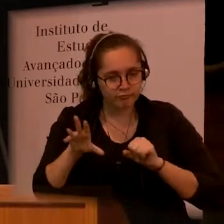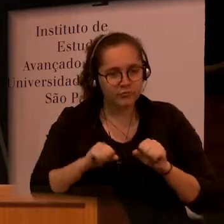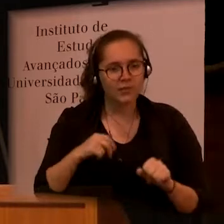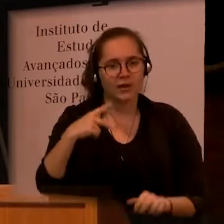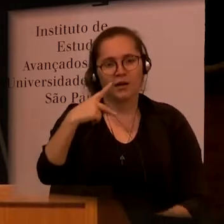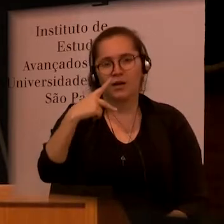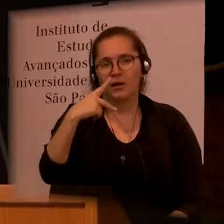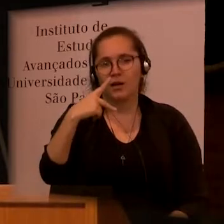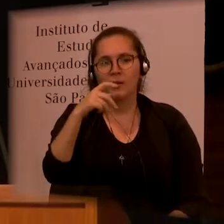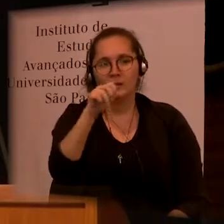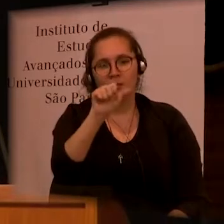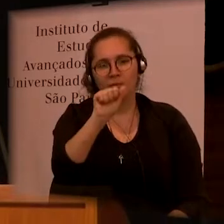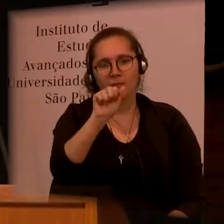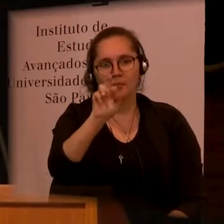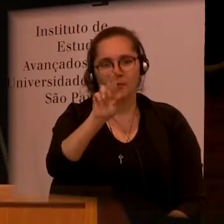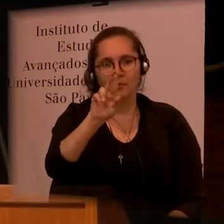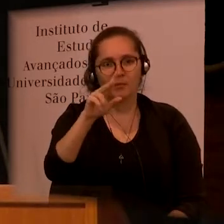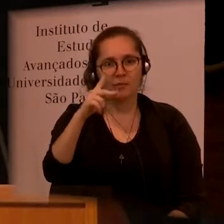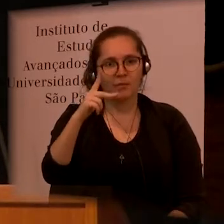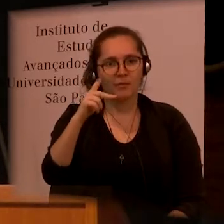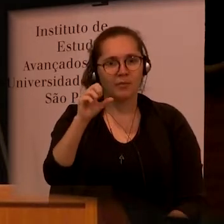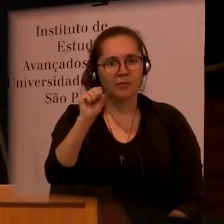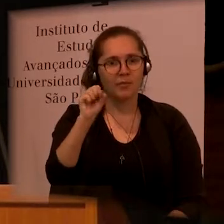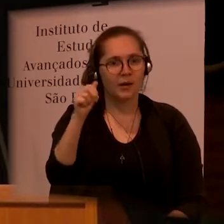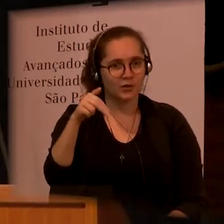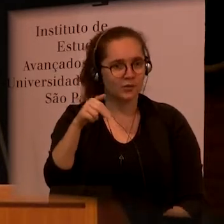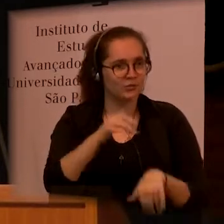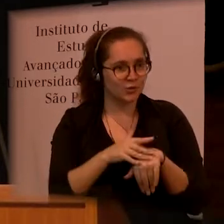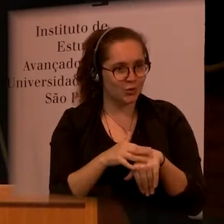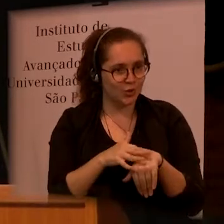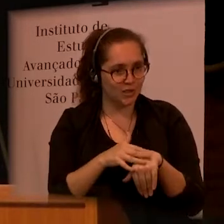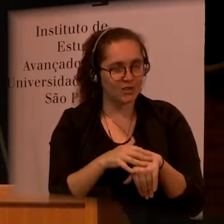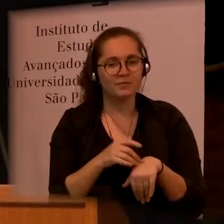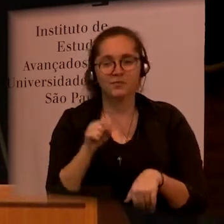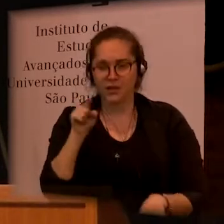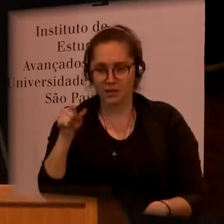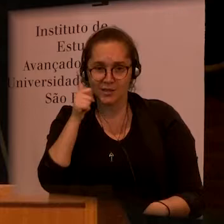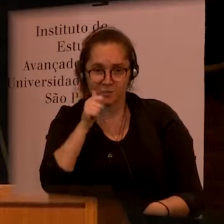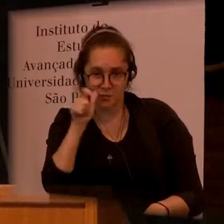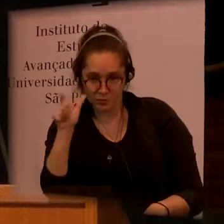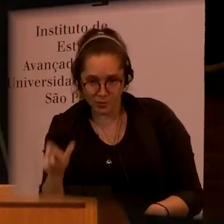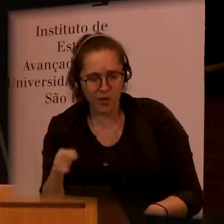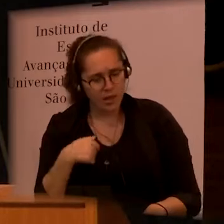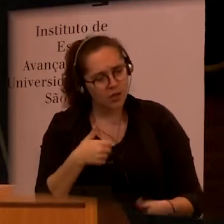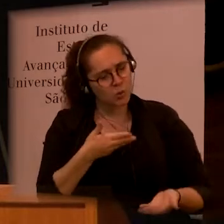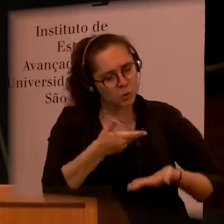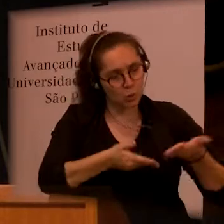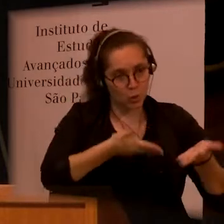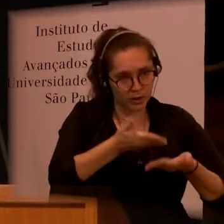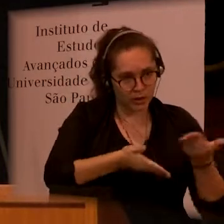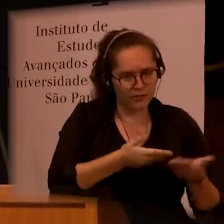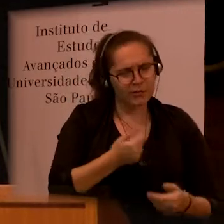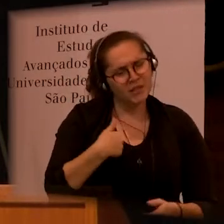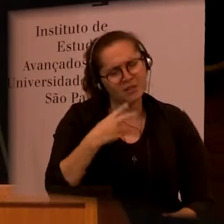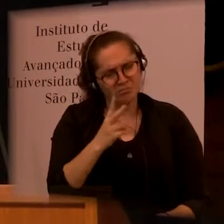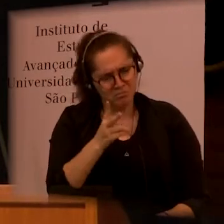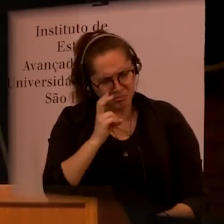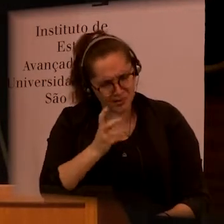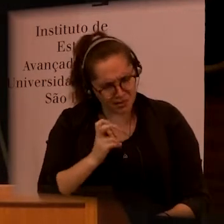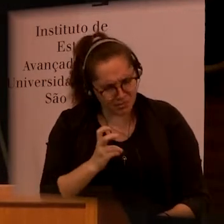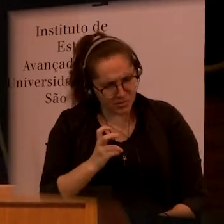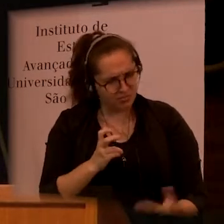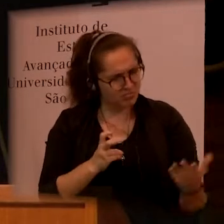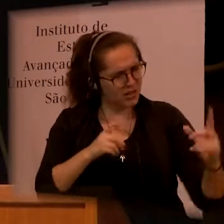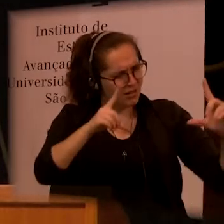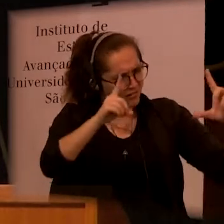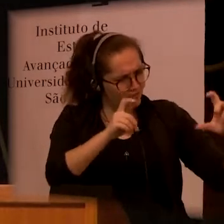this picture and I realized that everybody in the picture was very much touched by disability. And I think that is not unusual. I